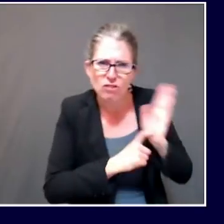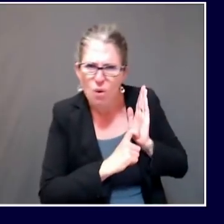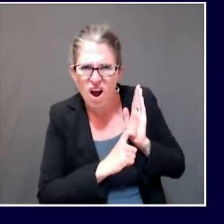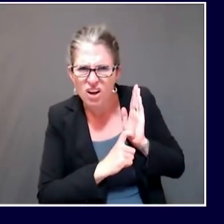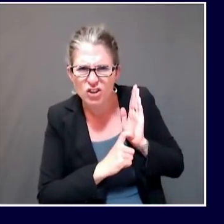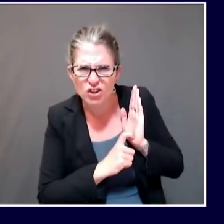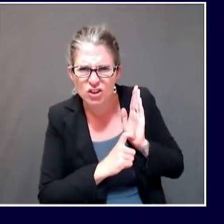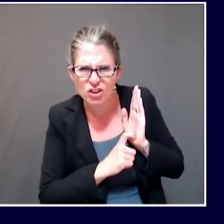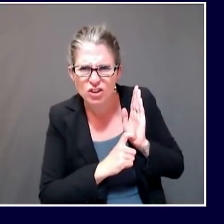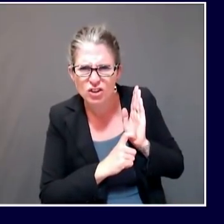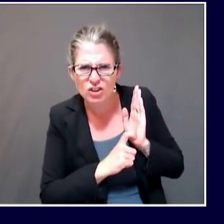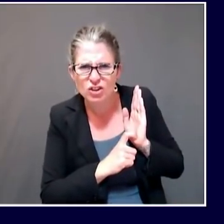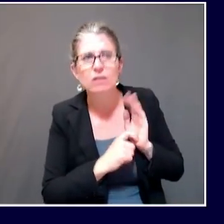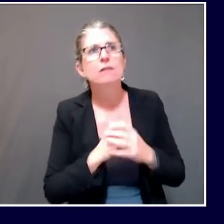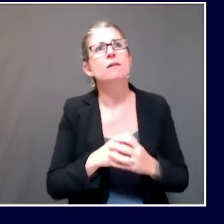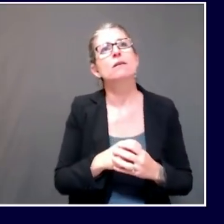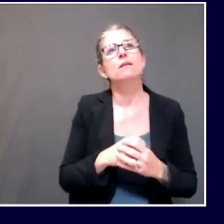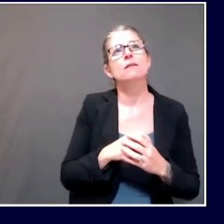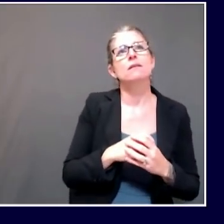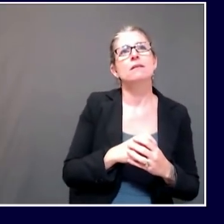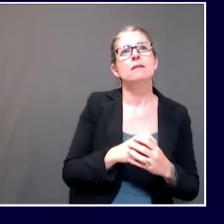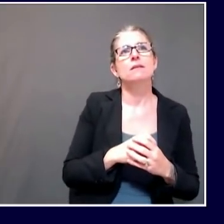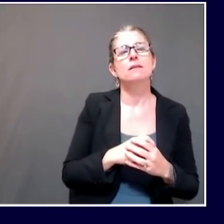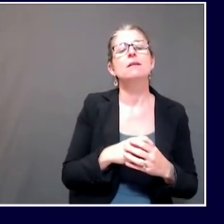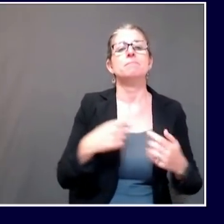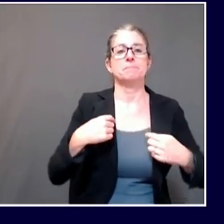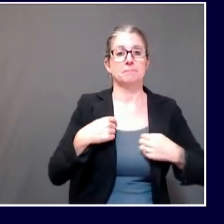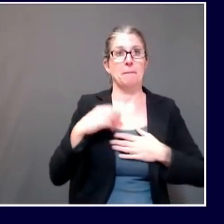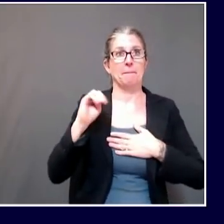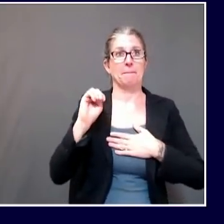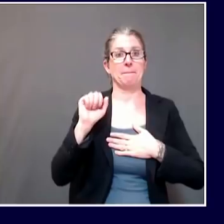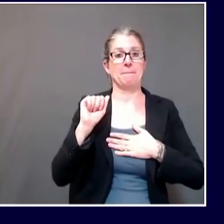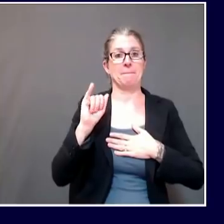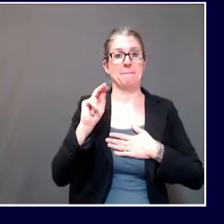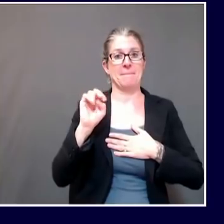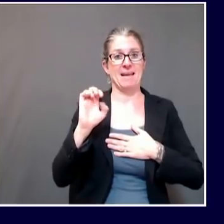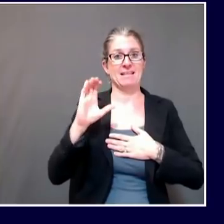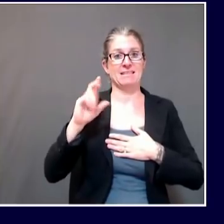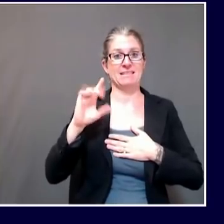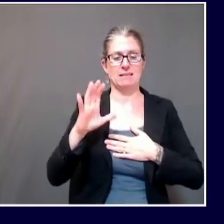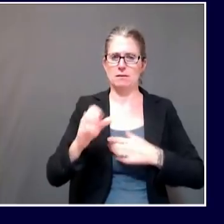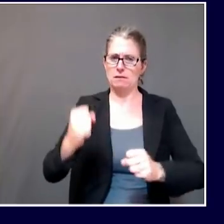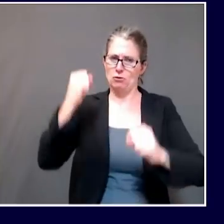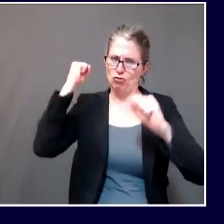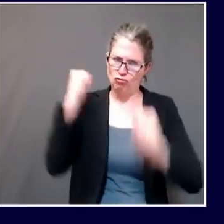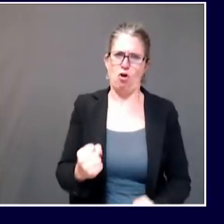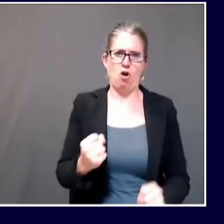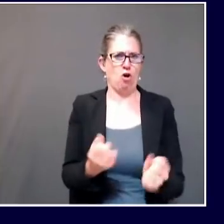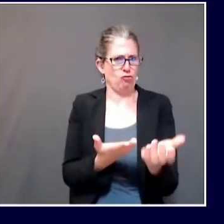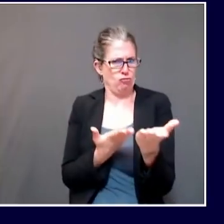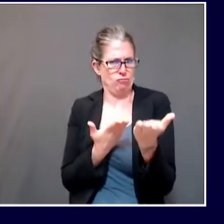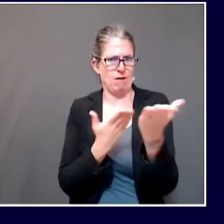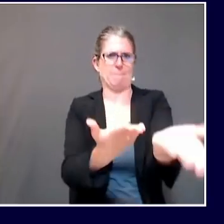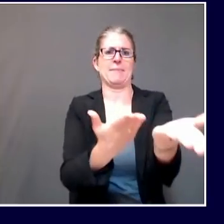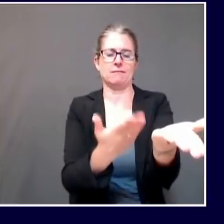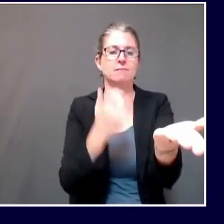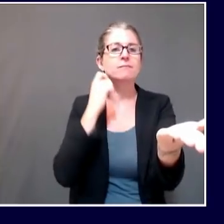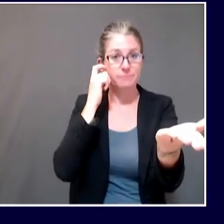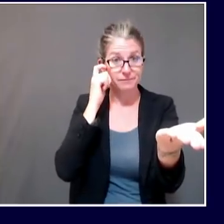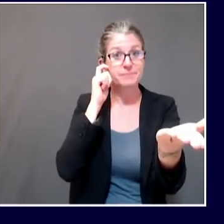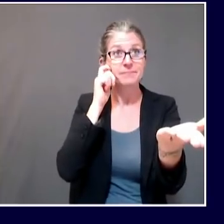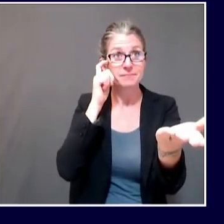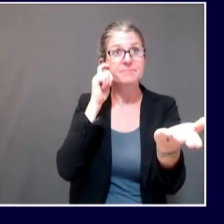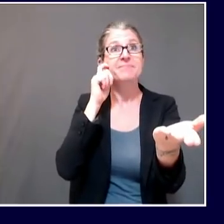We have strongly, strongly recommended it. I don't know that it's, I guess, you know, it's been a very, very strong